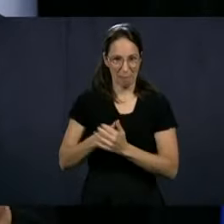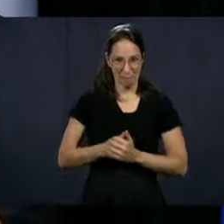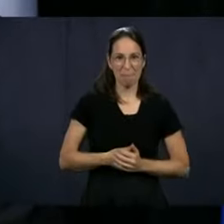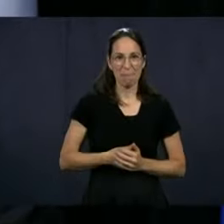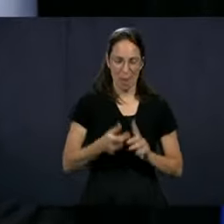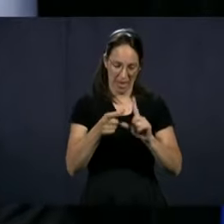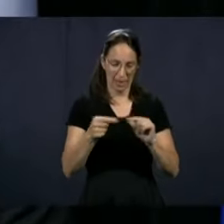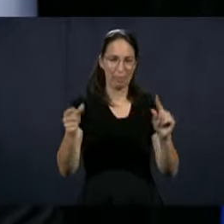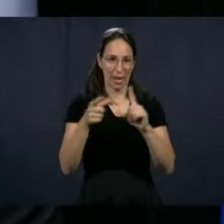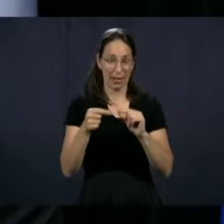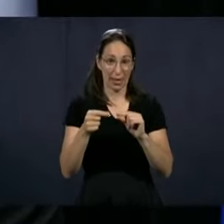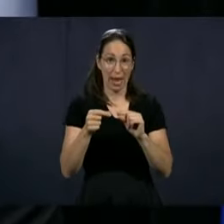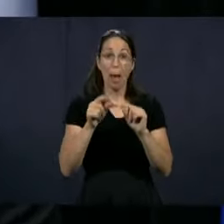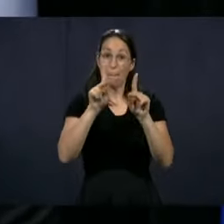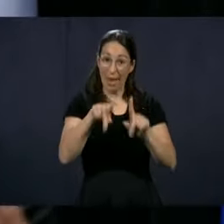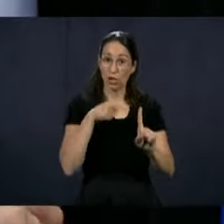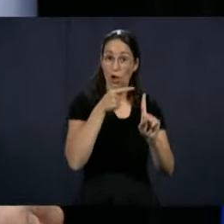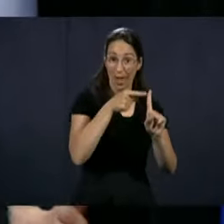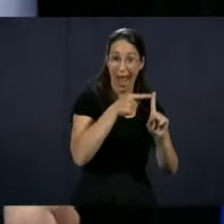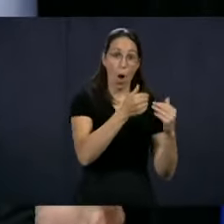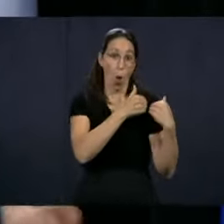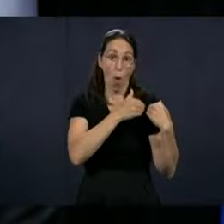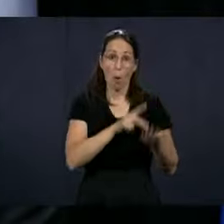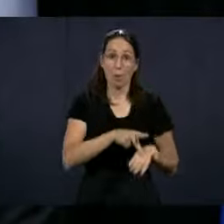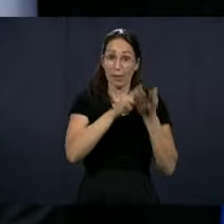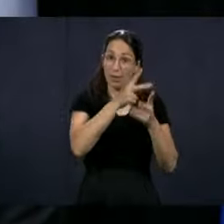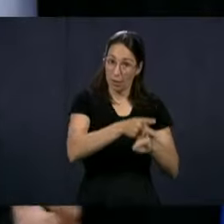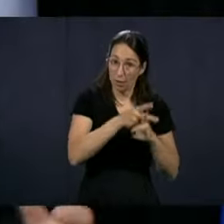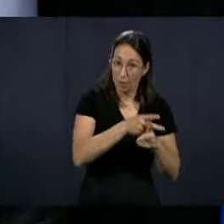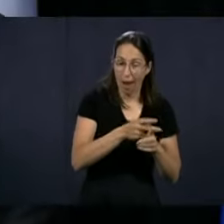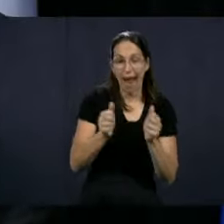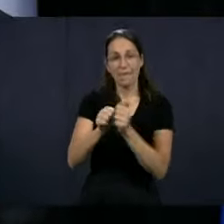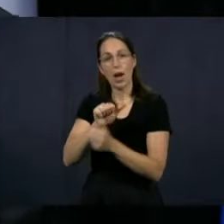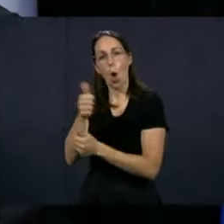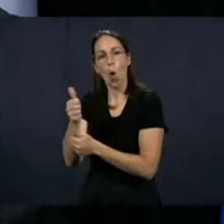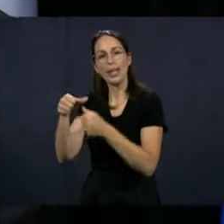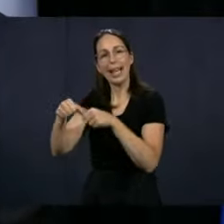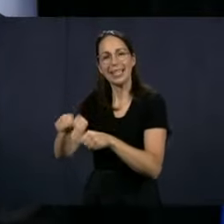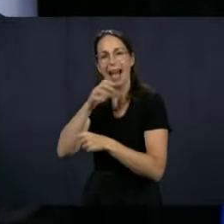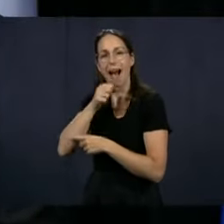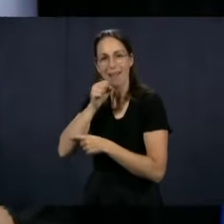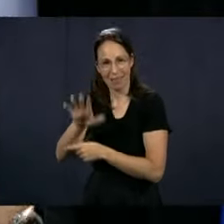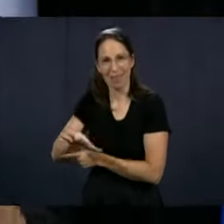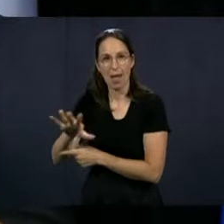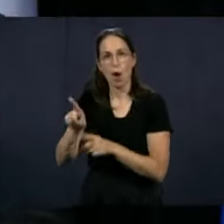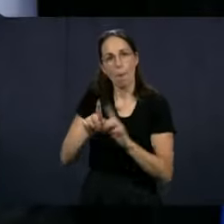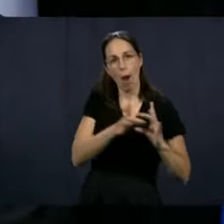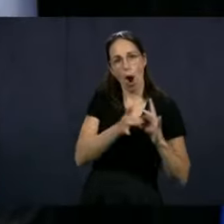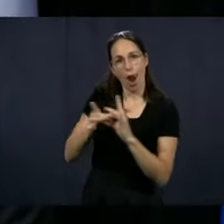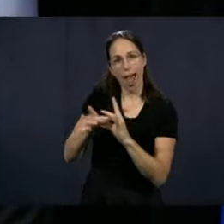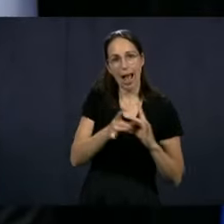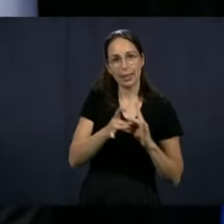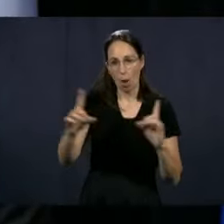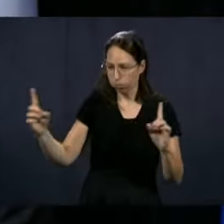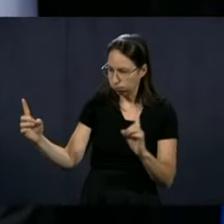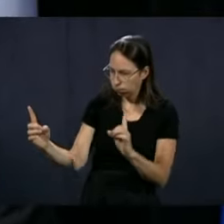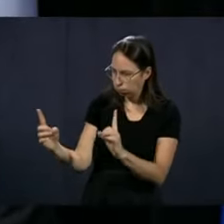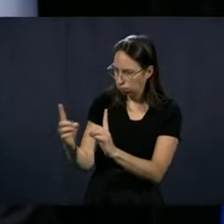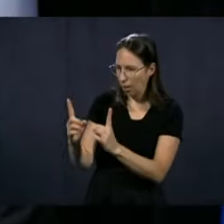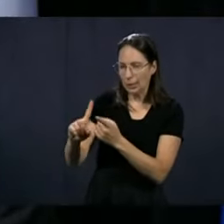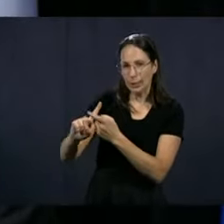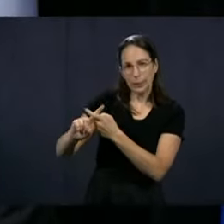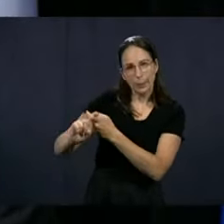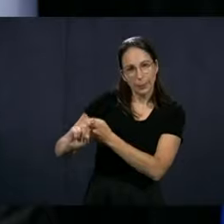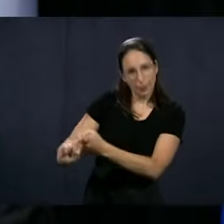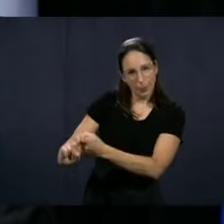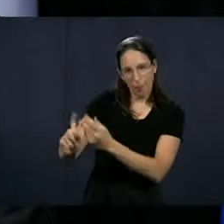between an orderly and one specific resident. There's other cases, but there's a